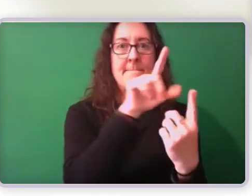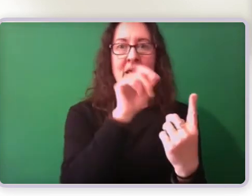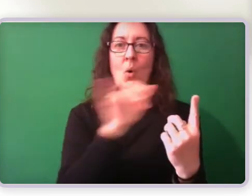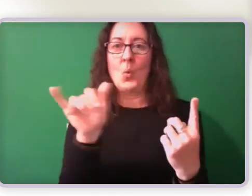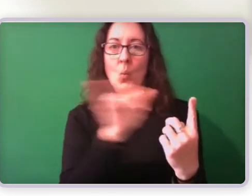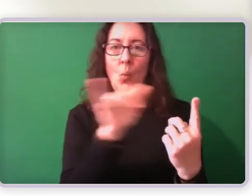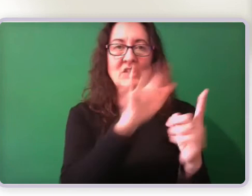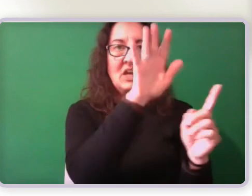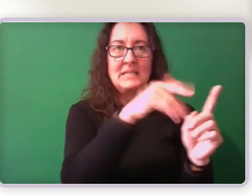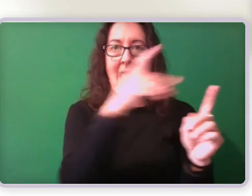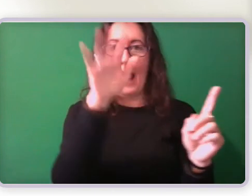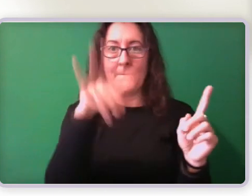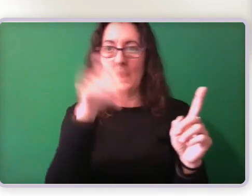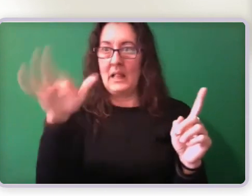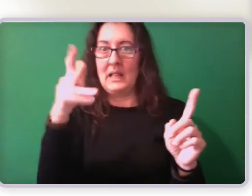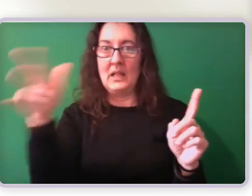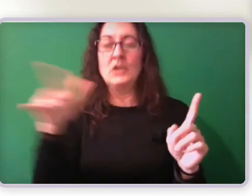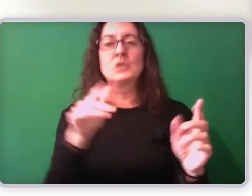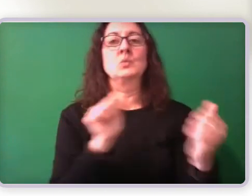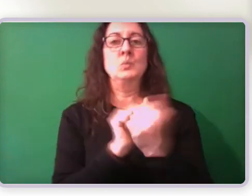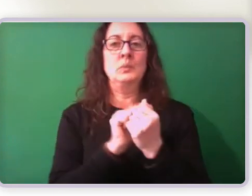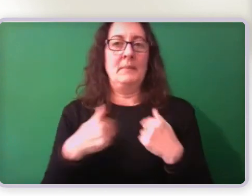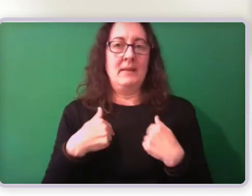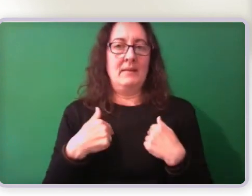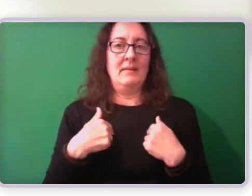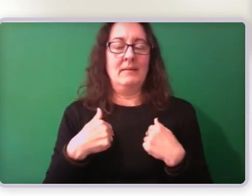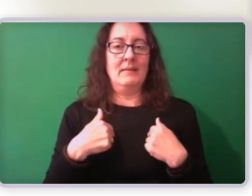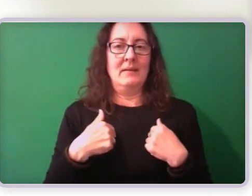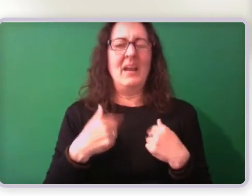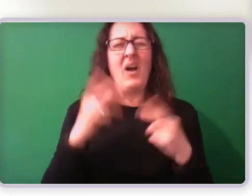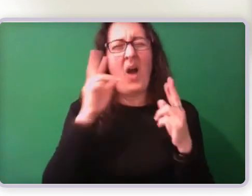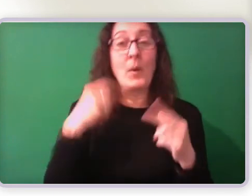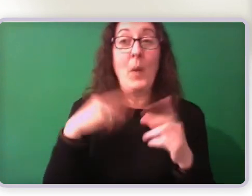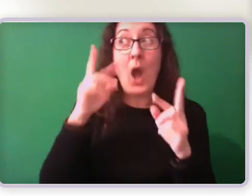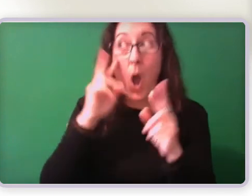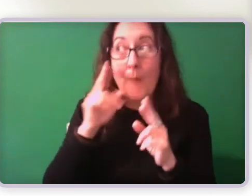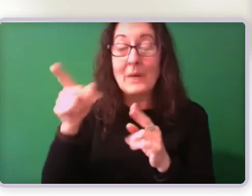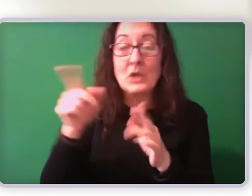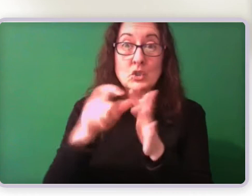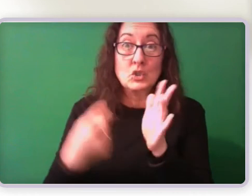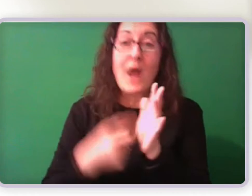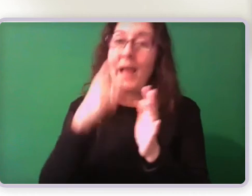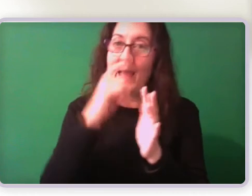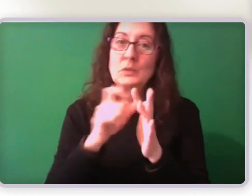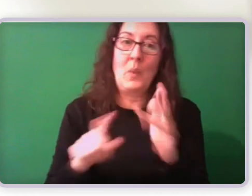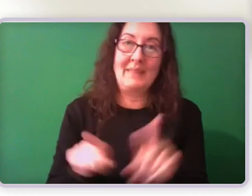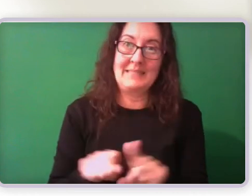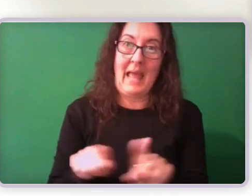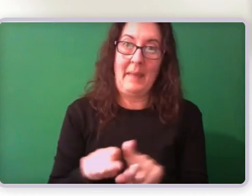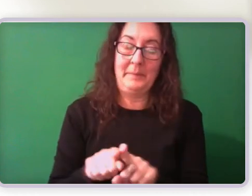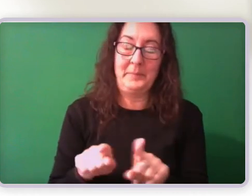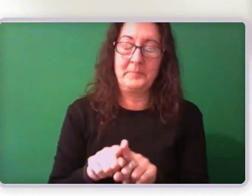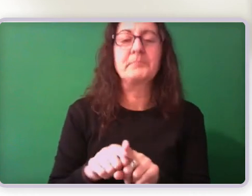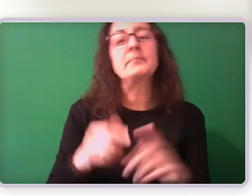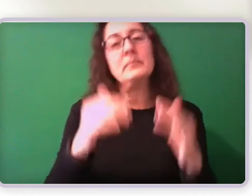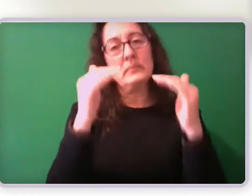really grappling with what they need to show. We're hoping that applies to the doctors as well. The second main way that this is personalised